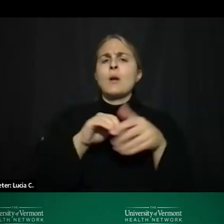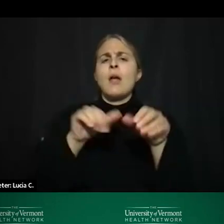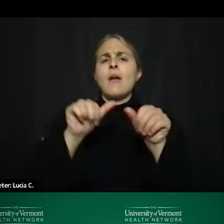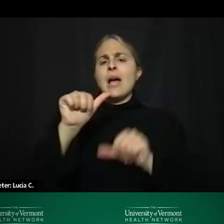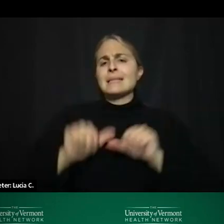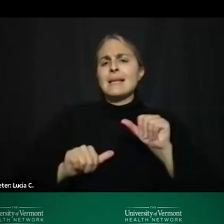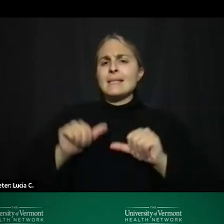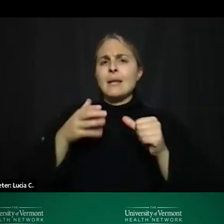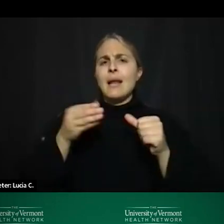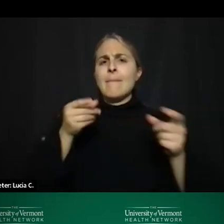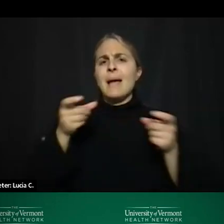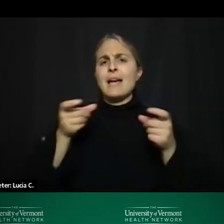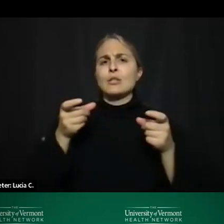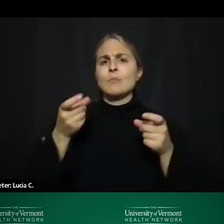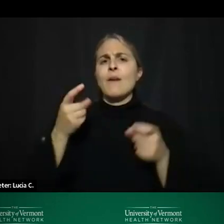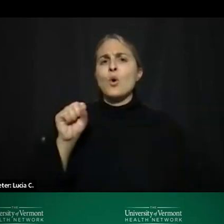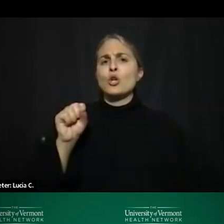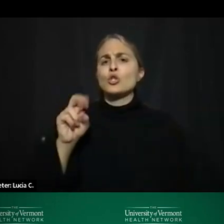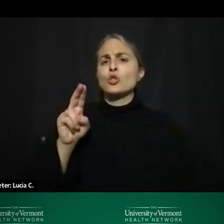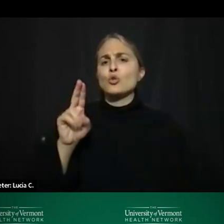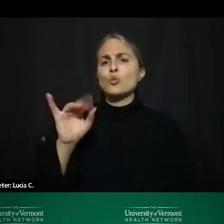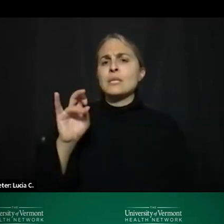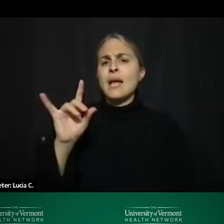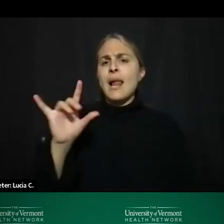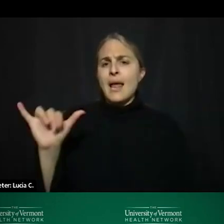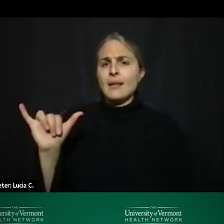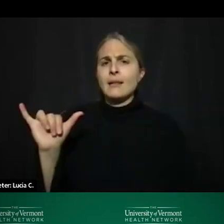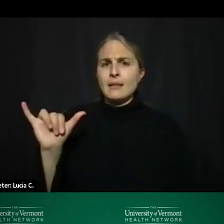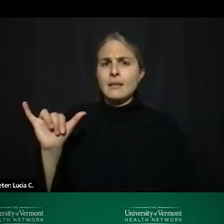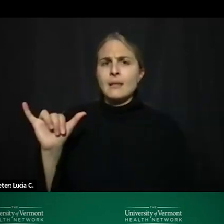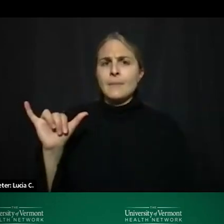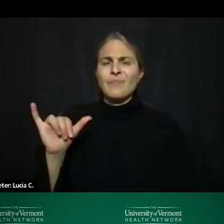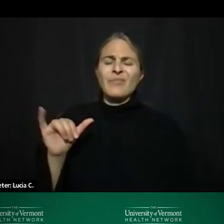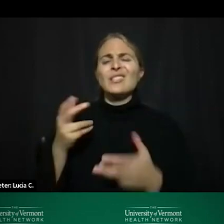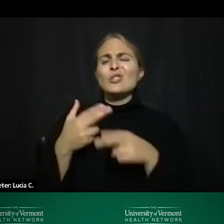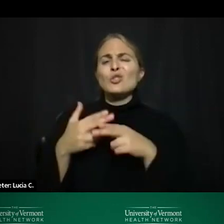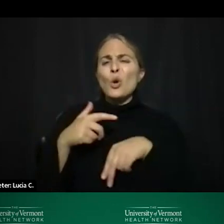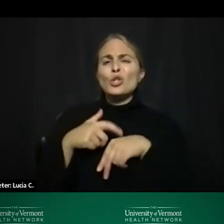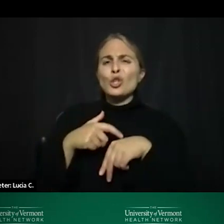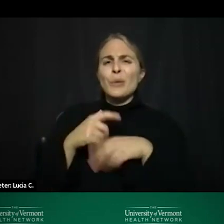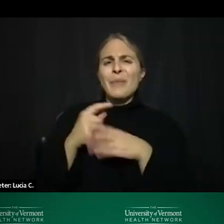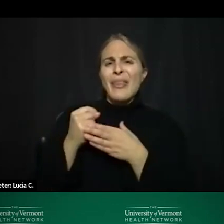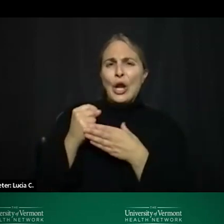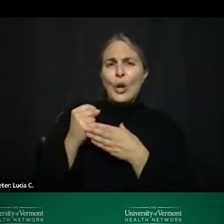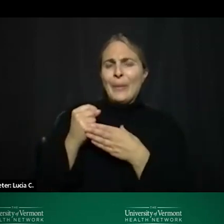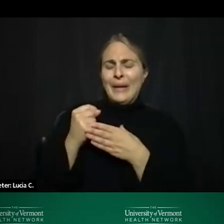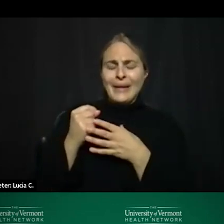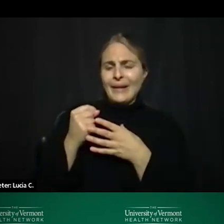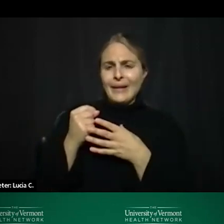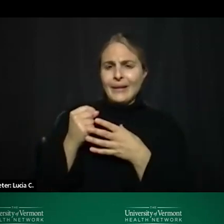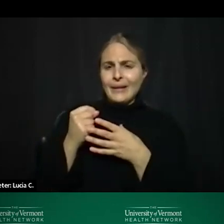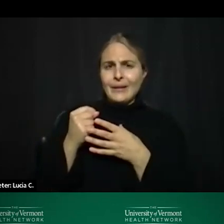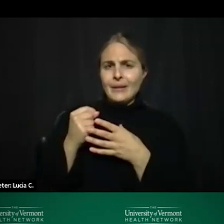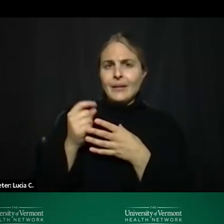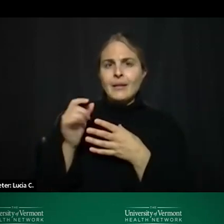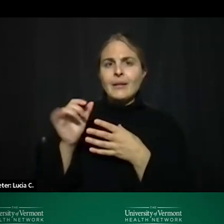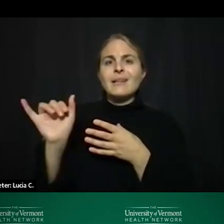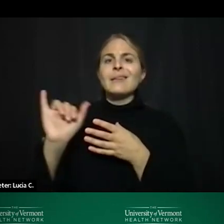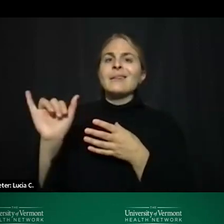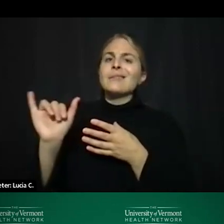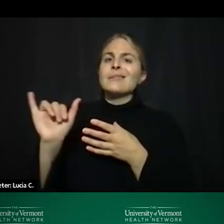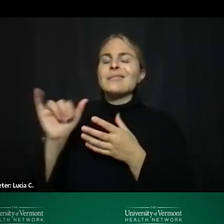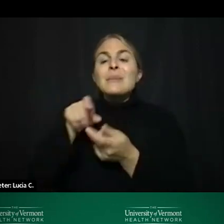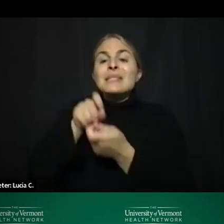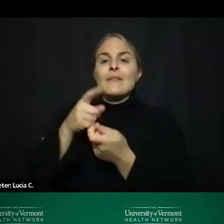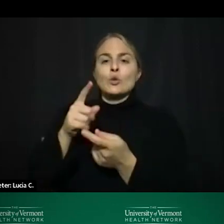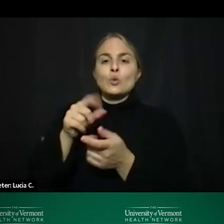it's a short-term therapy framework specific to suicide care and so there are there's access like